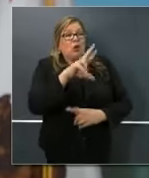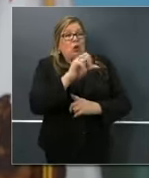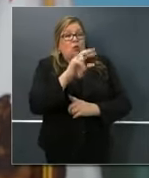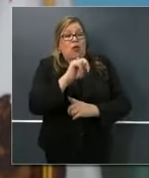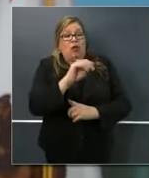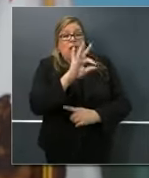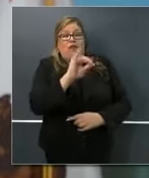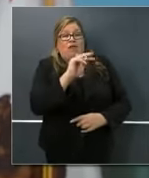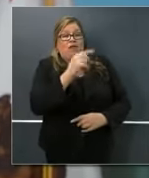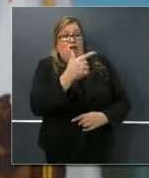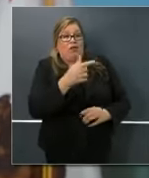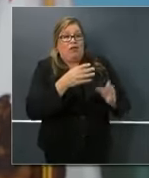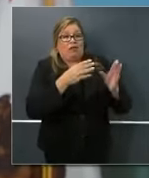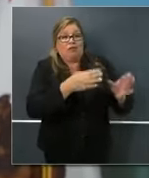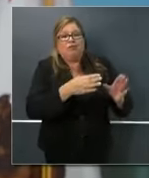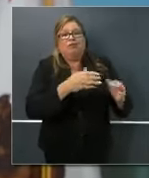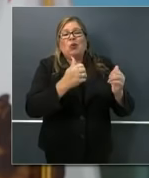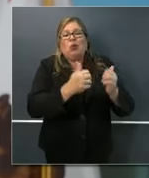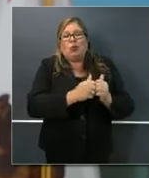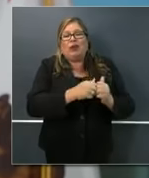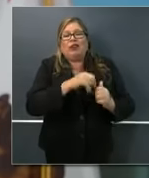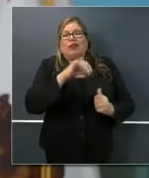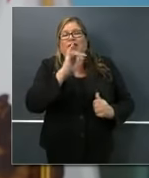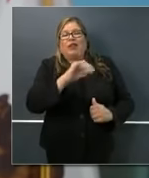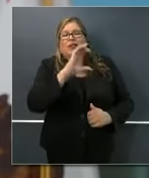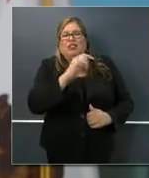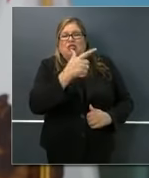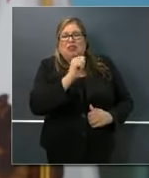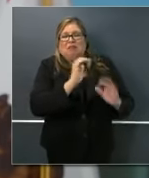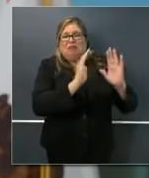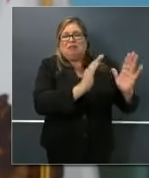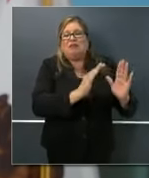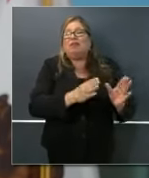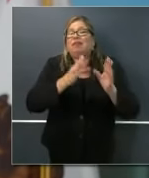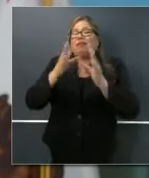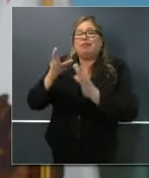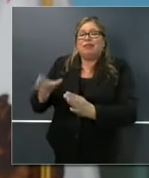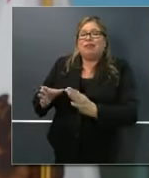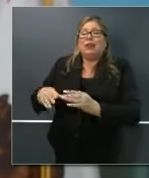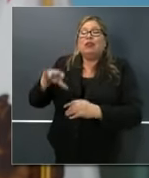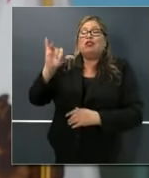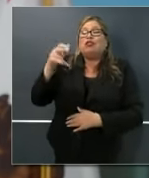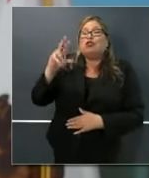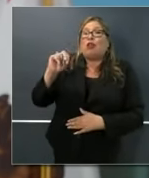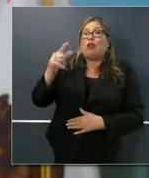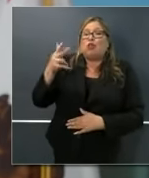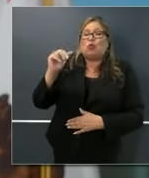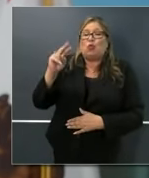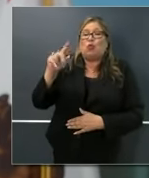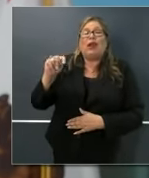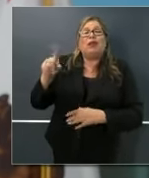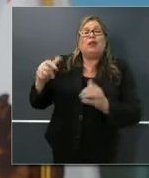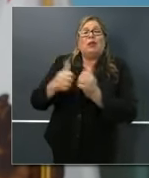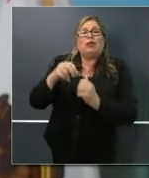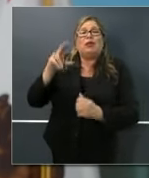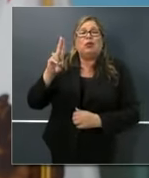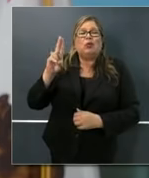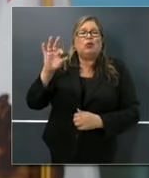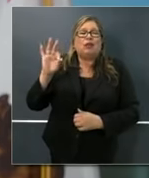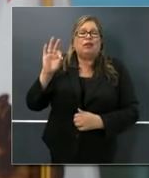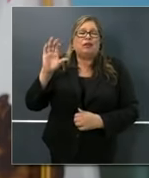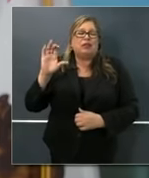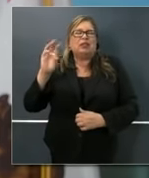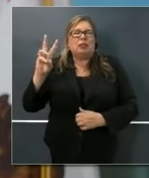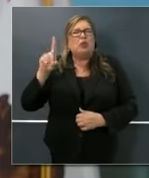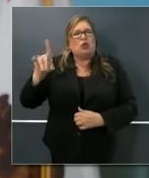Grant. They're both on the phone, and they have done something very important, and that is they've worked across differences,